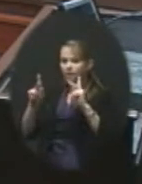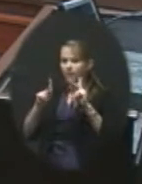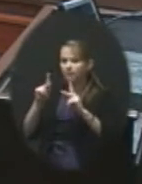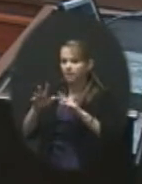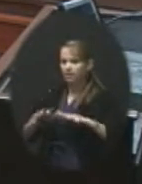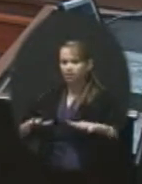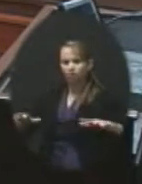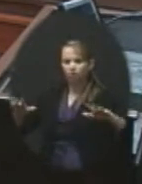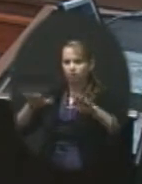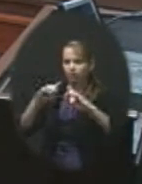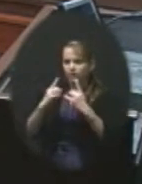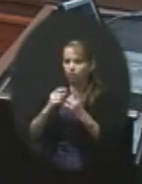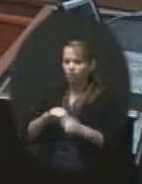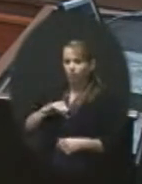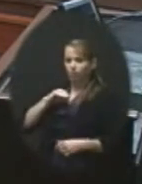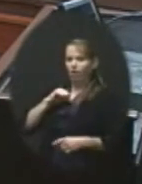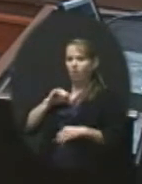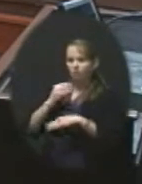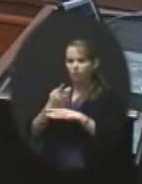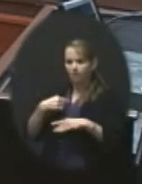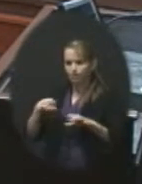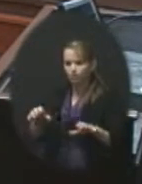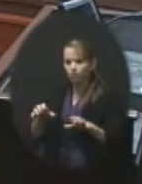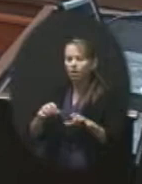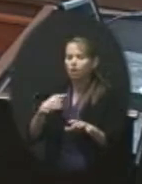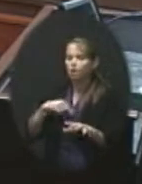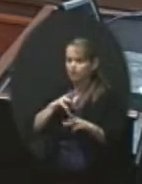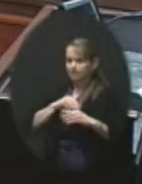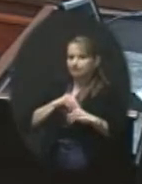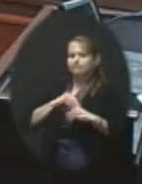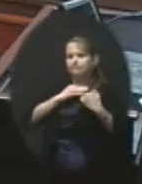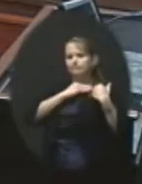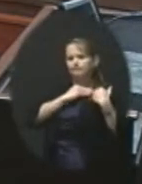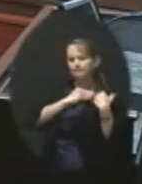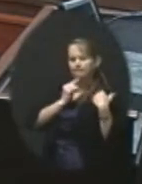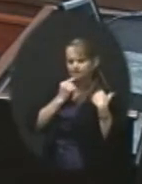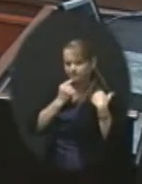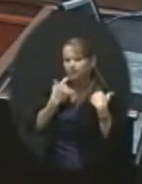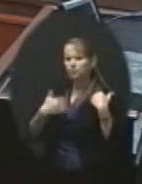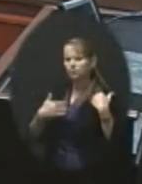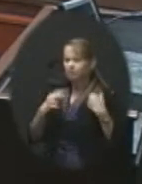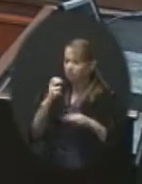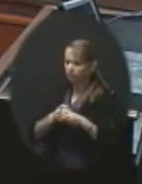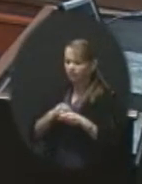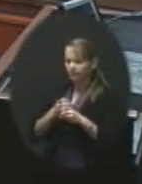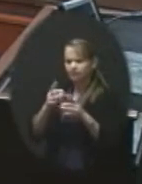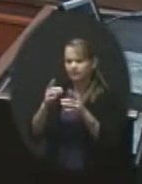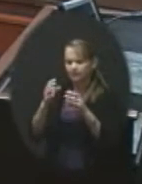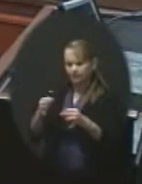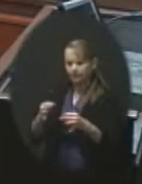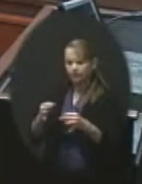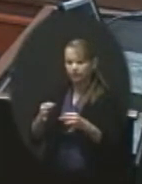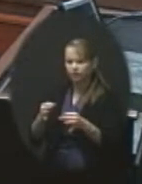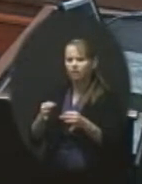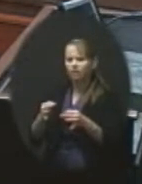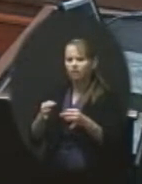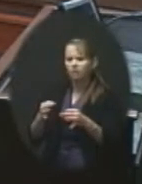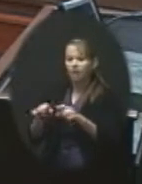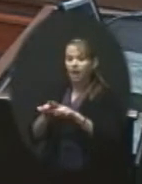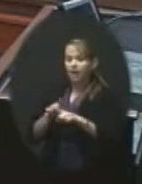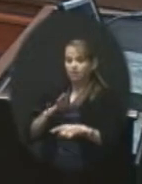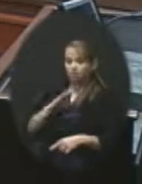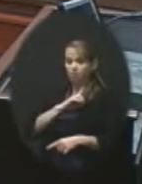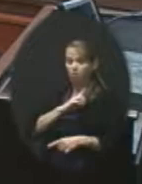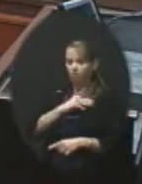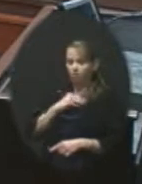district are proud of the job we do because we take this very, very seriously. This is probably one the toughest decisions we have on the as a board member